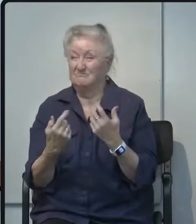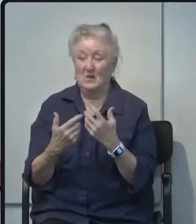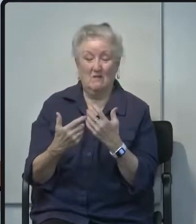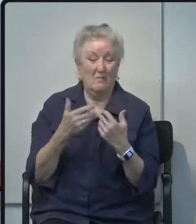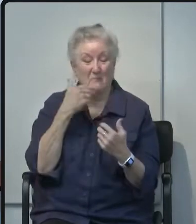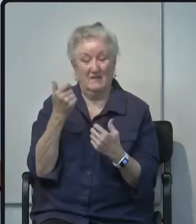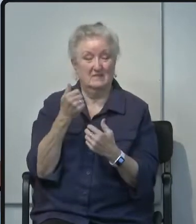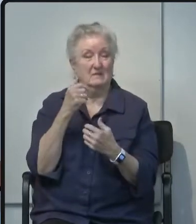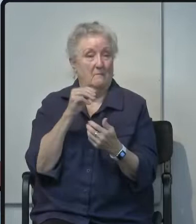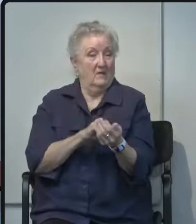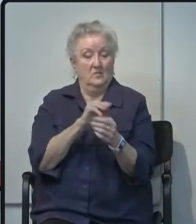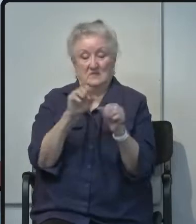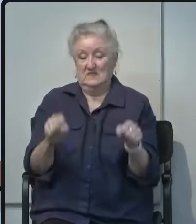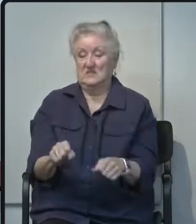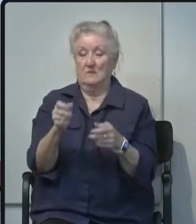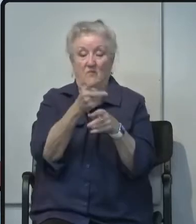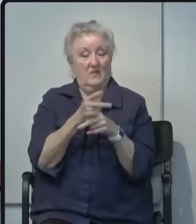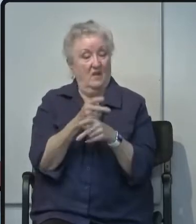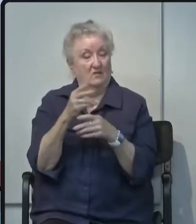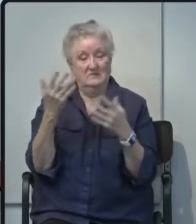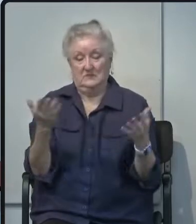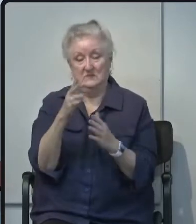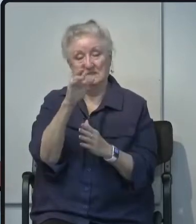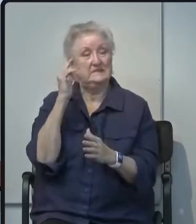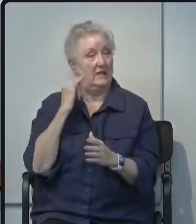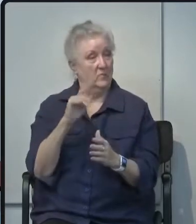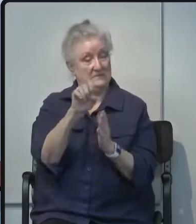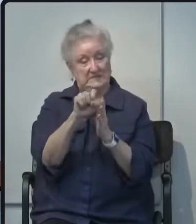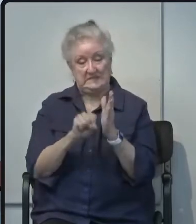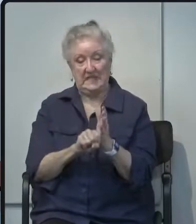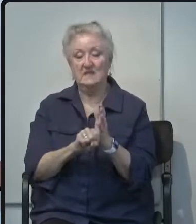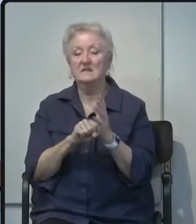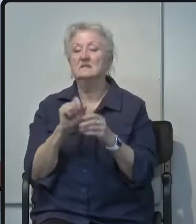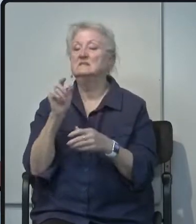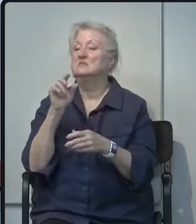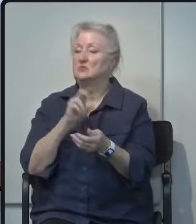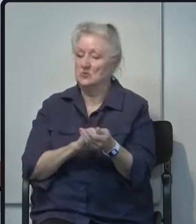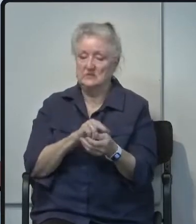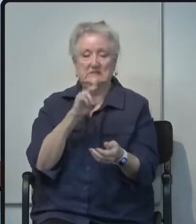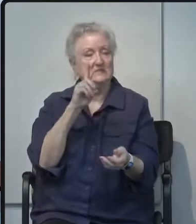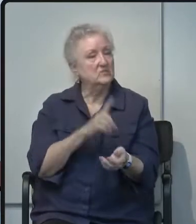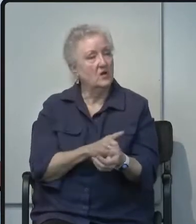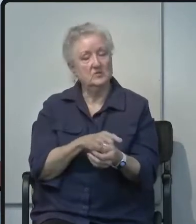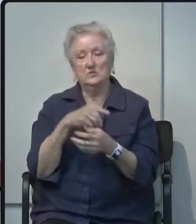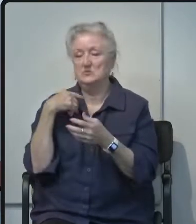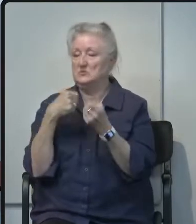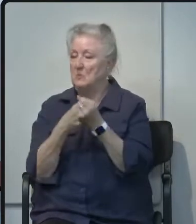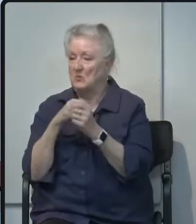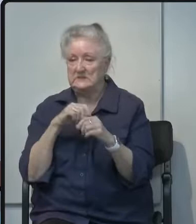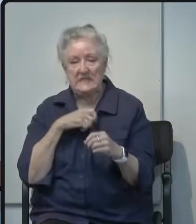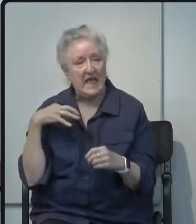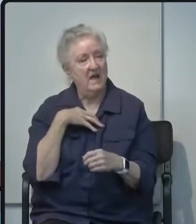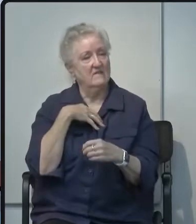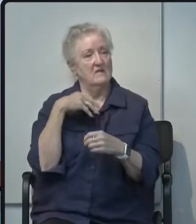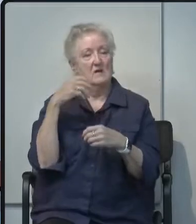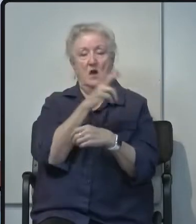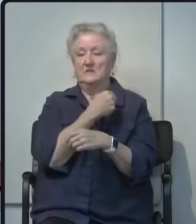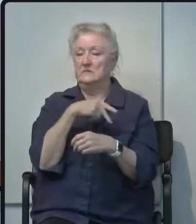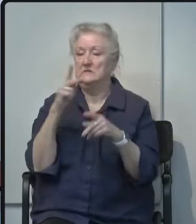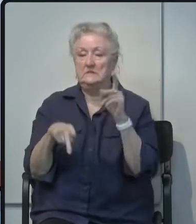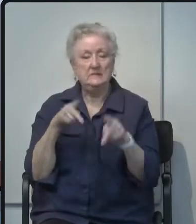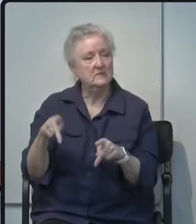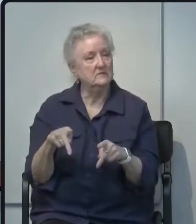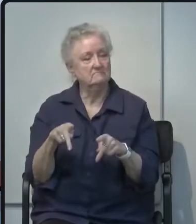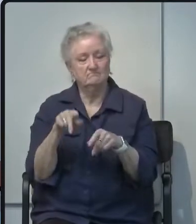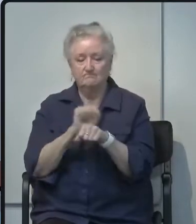California dedicated nurses doctors support staff hospital and clinic administrators are all working heroically to take care of